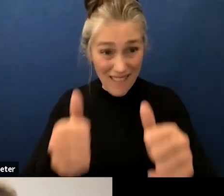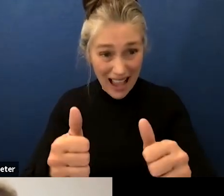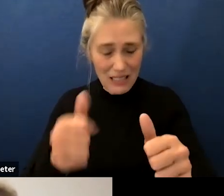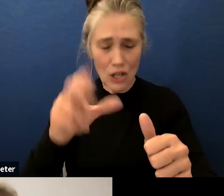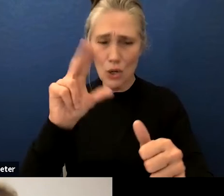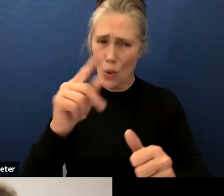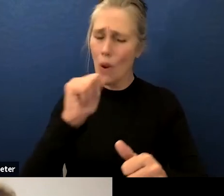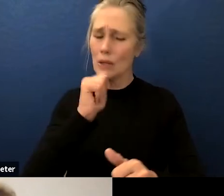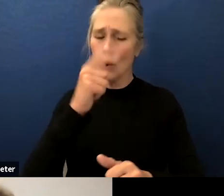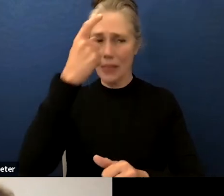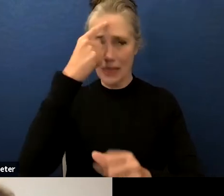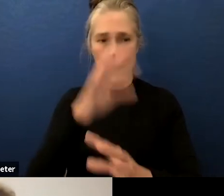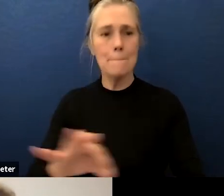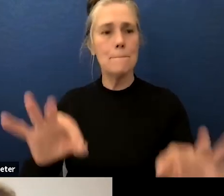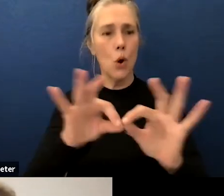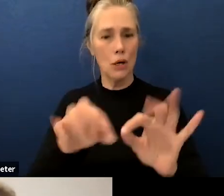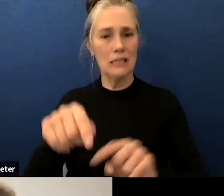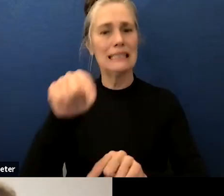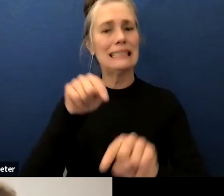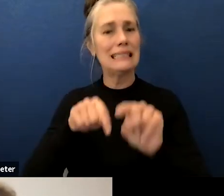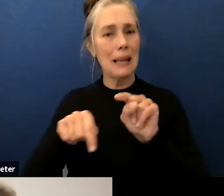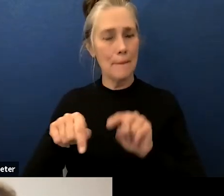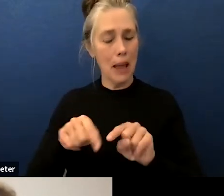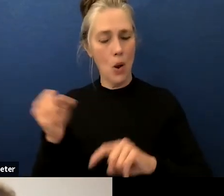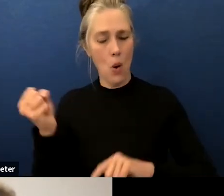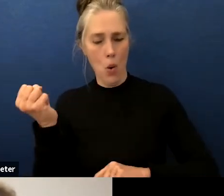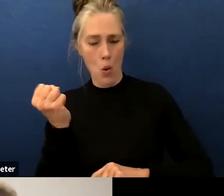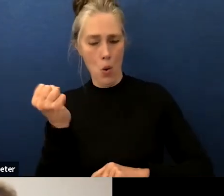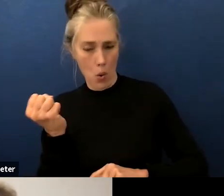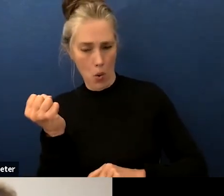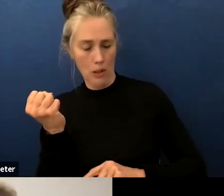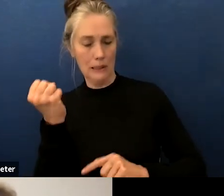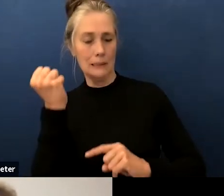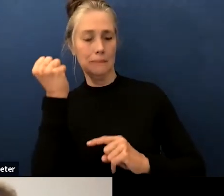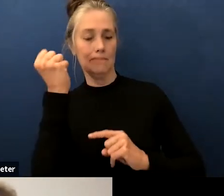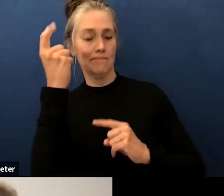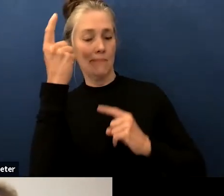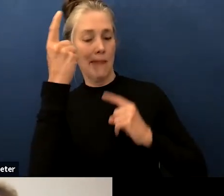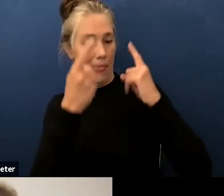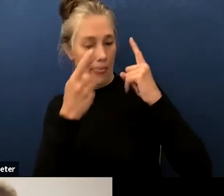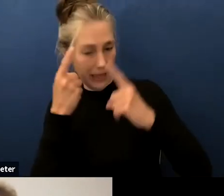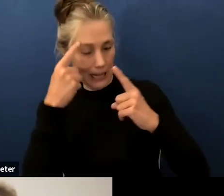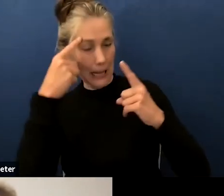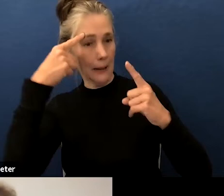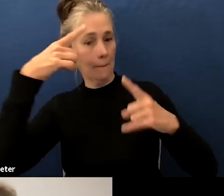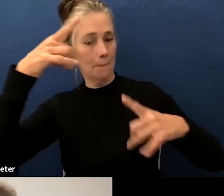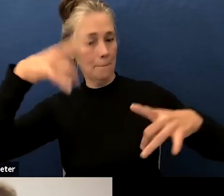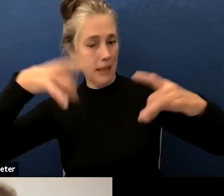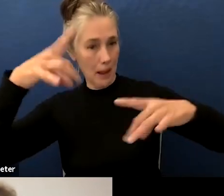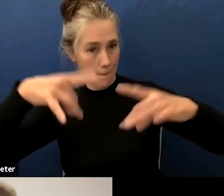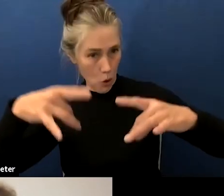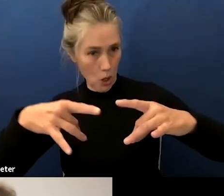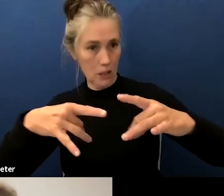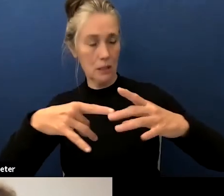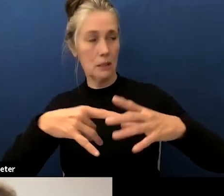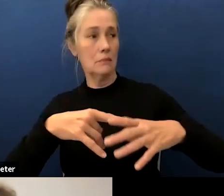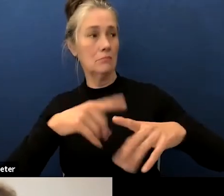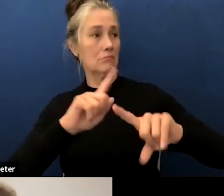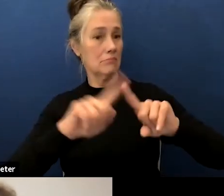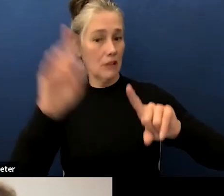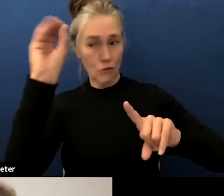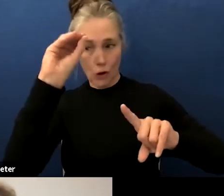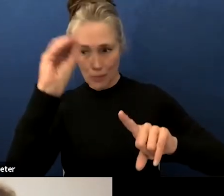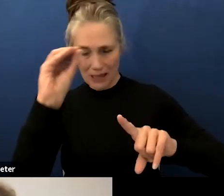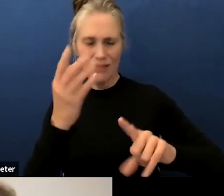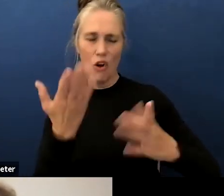the step back that allows in this process input you know thinking about it um again from all the all the things I don't need to repeat